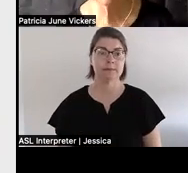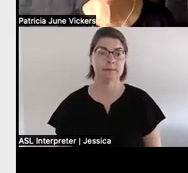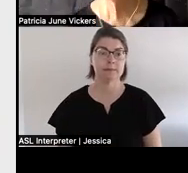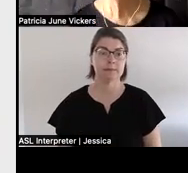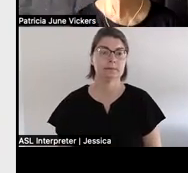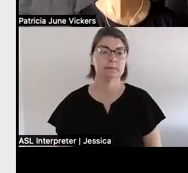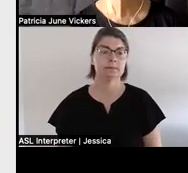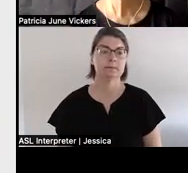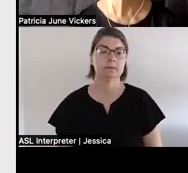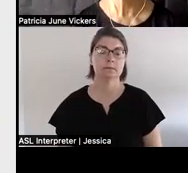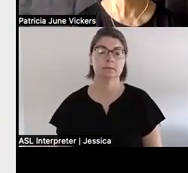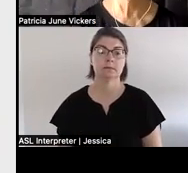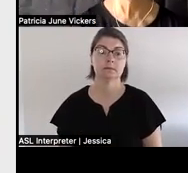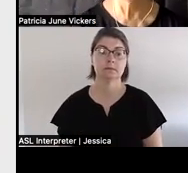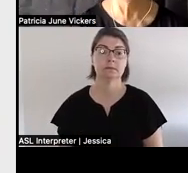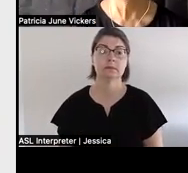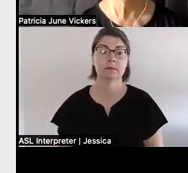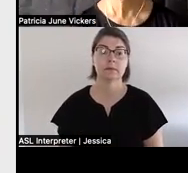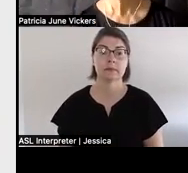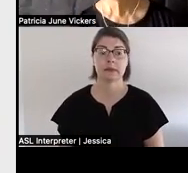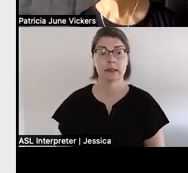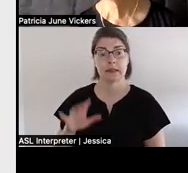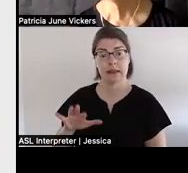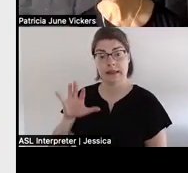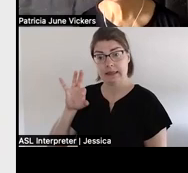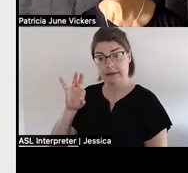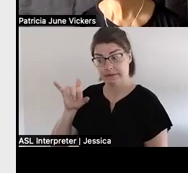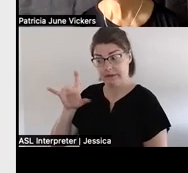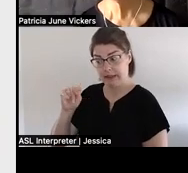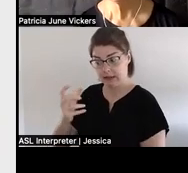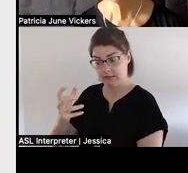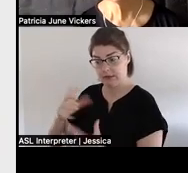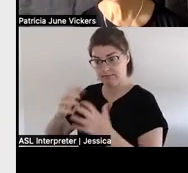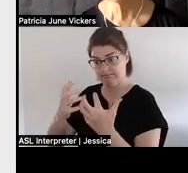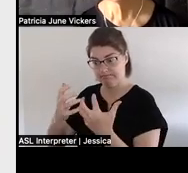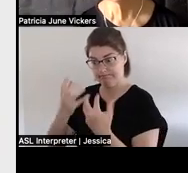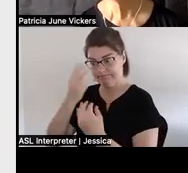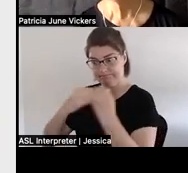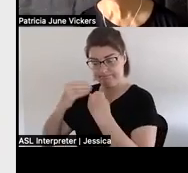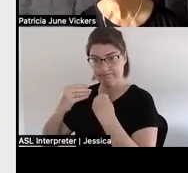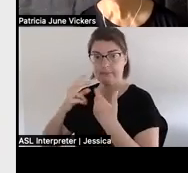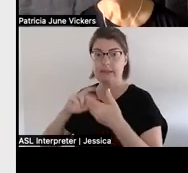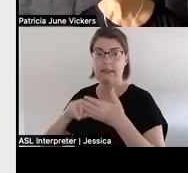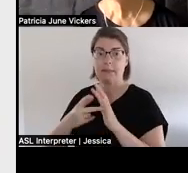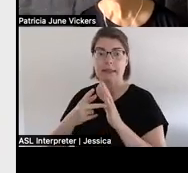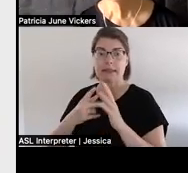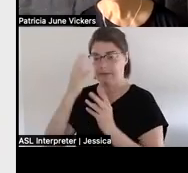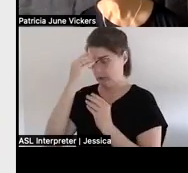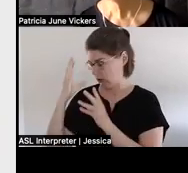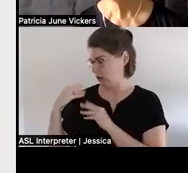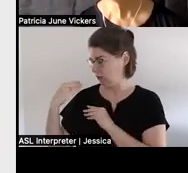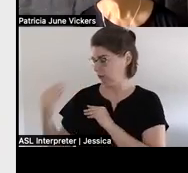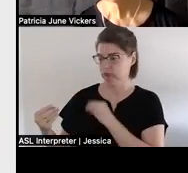and our feasts are about passing on information there are